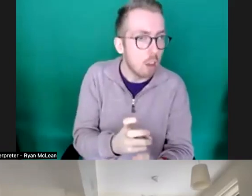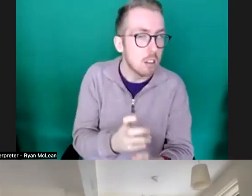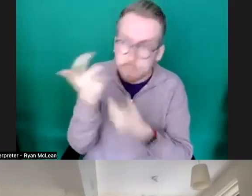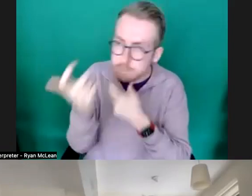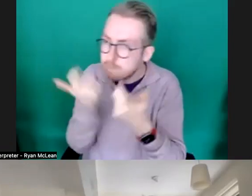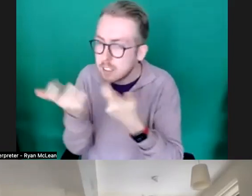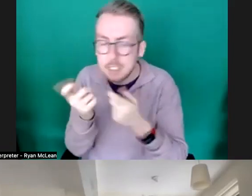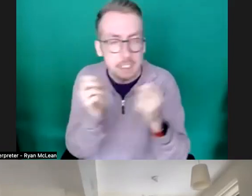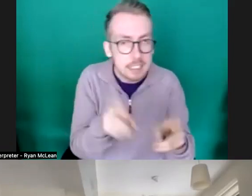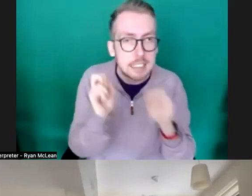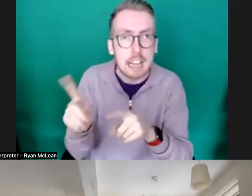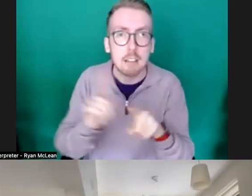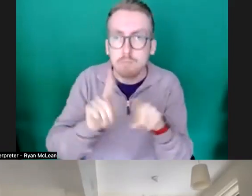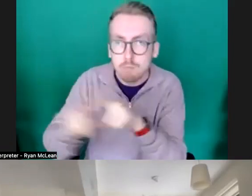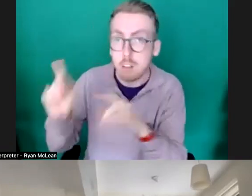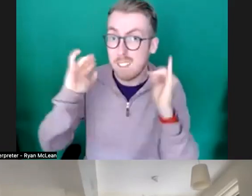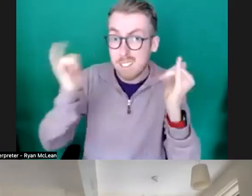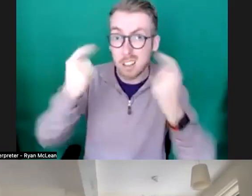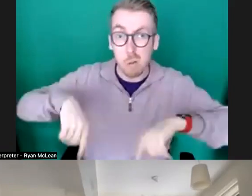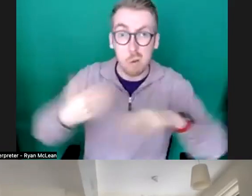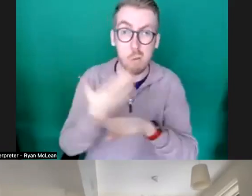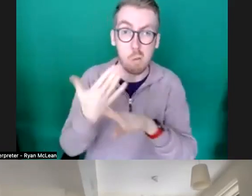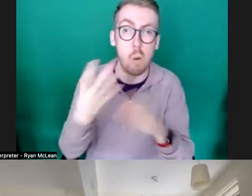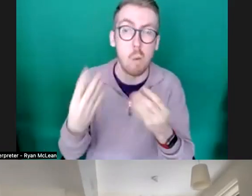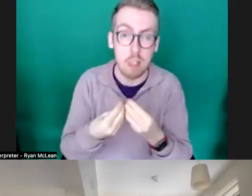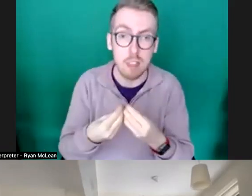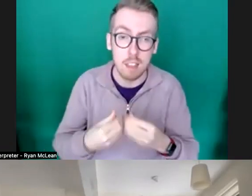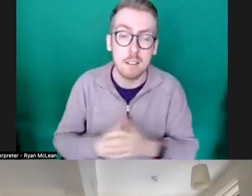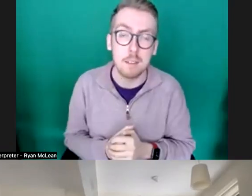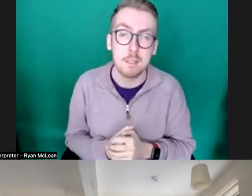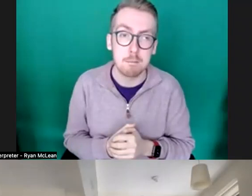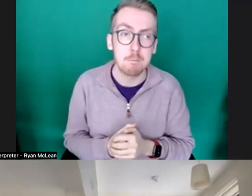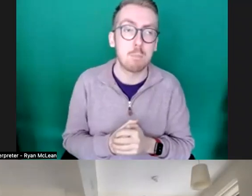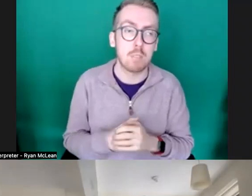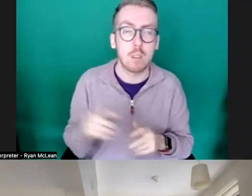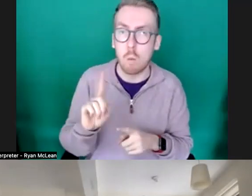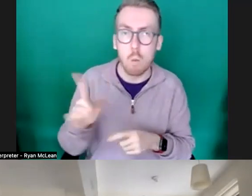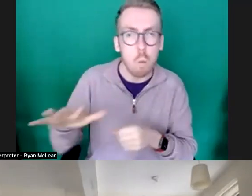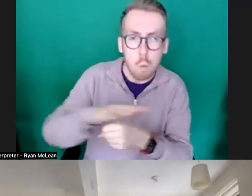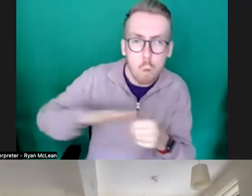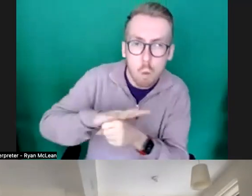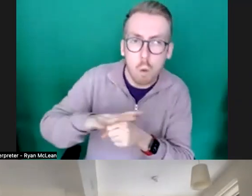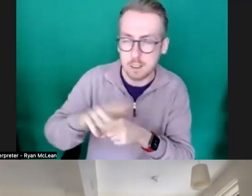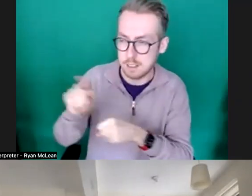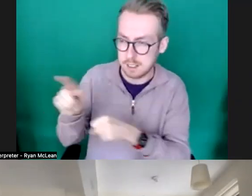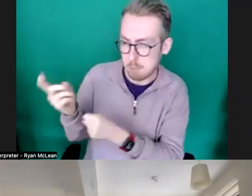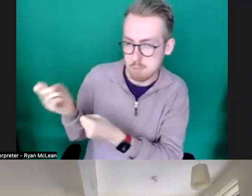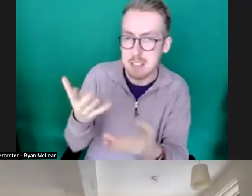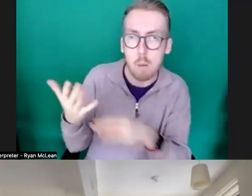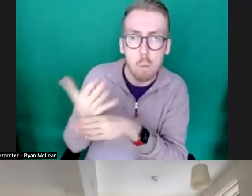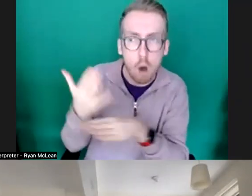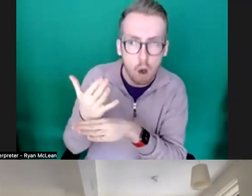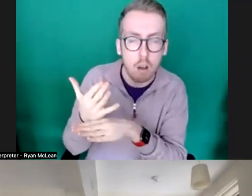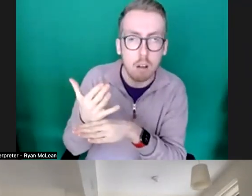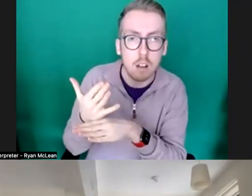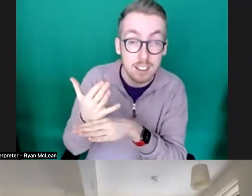kind of the types of festivals that we work with um and the sort of context in which they present work and you should be